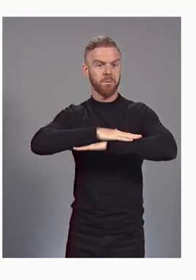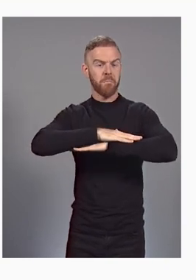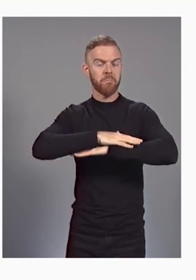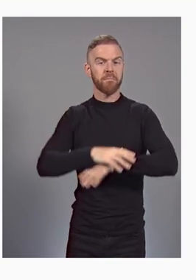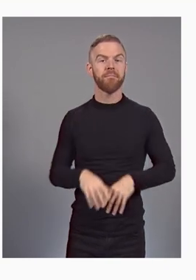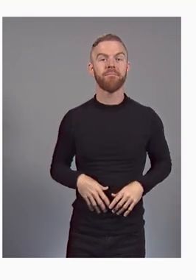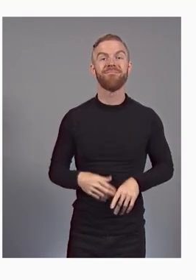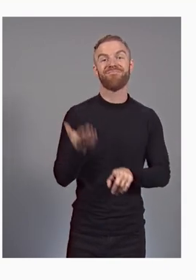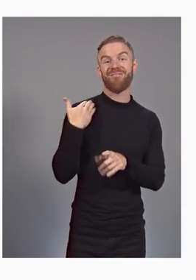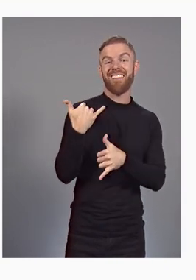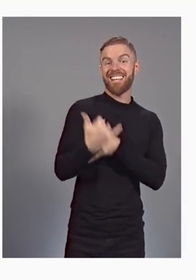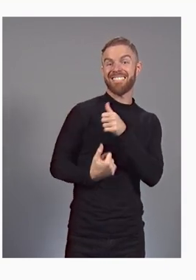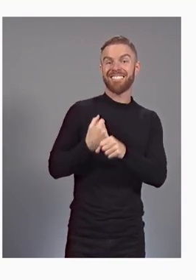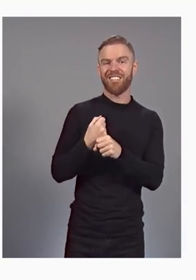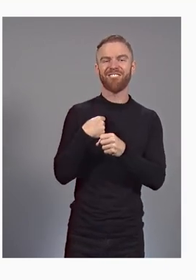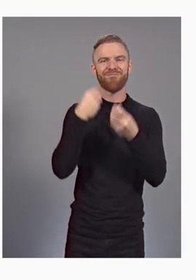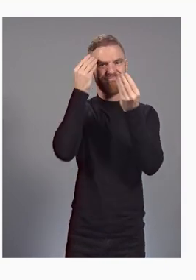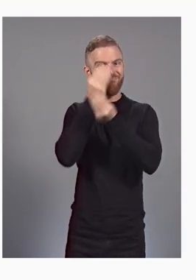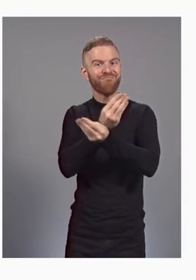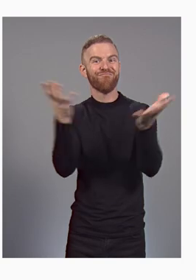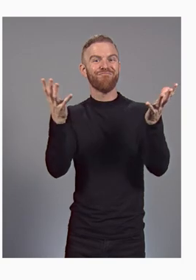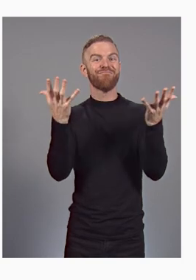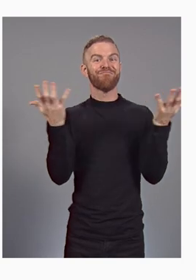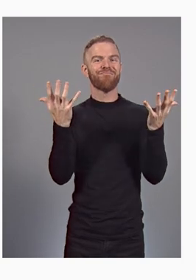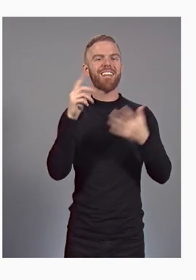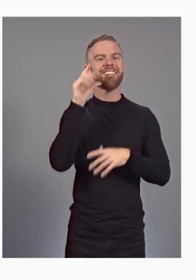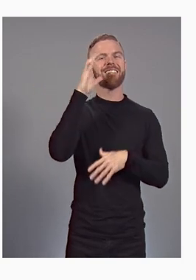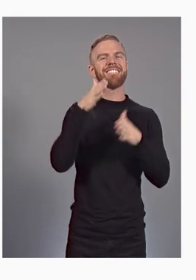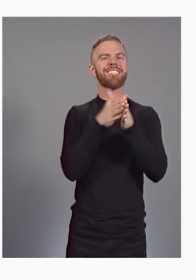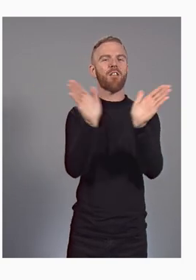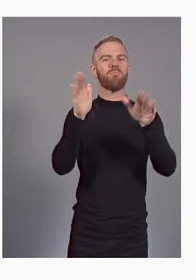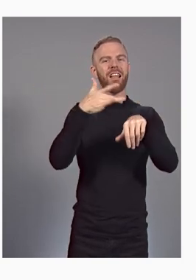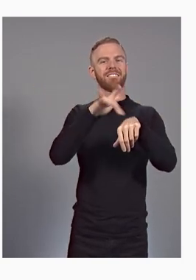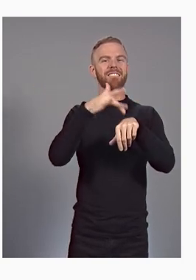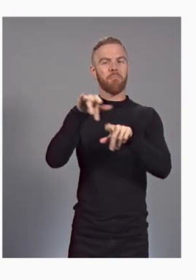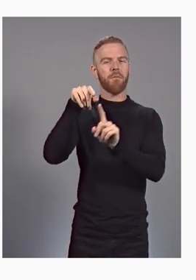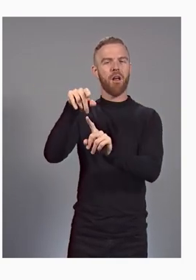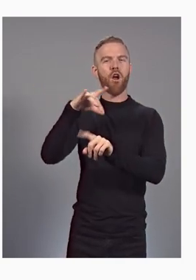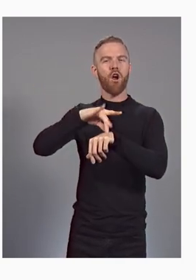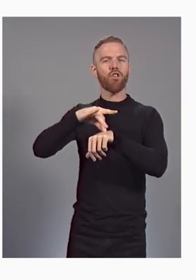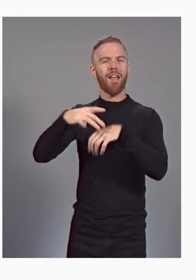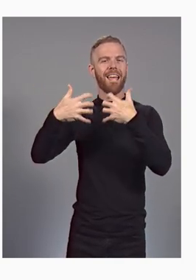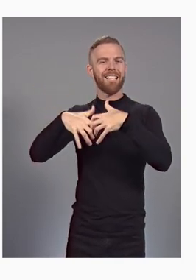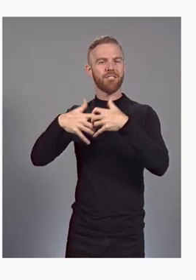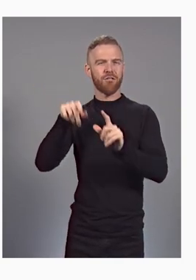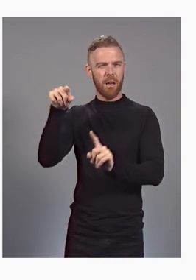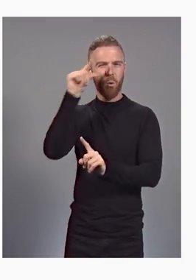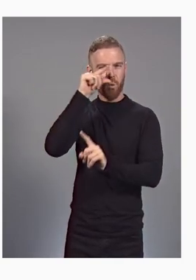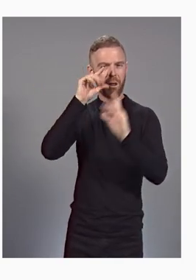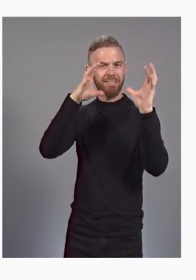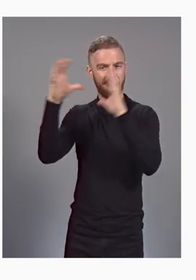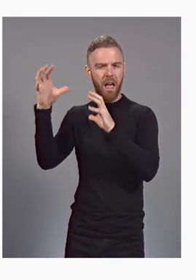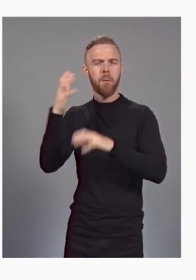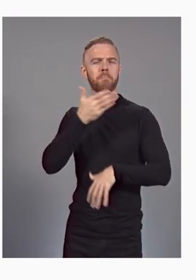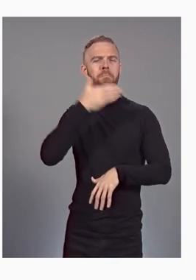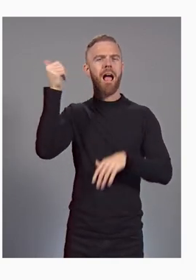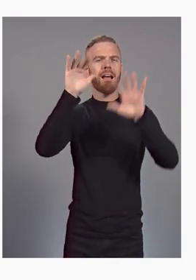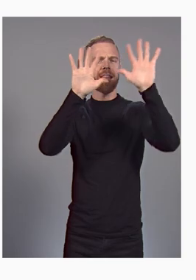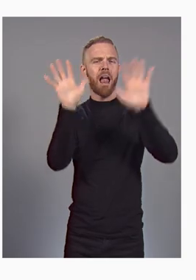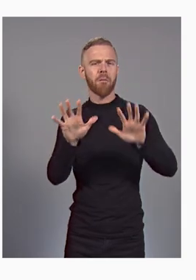announced the general availability of Earth Engine on Google Cloud for better climate risk prediction and resilience.